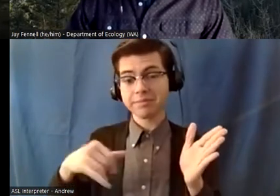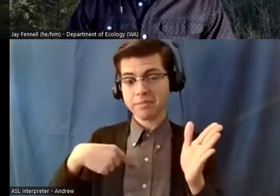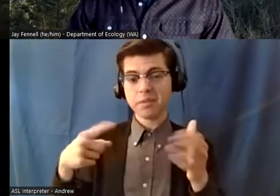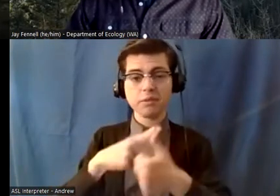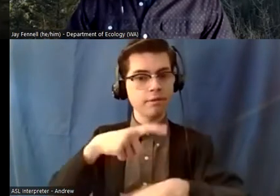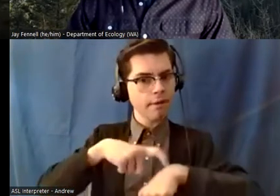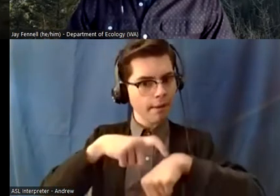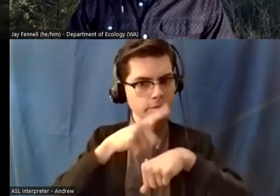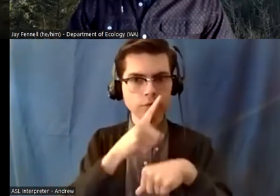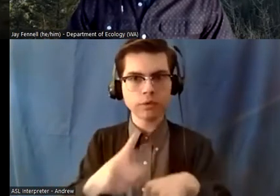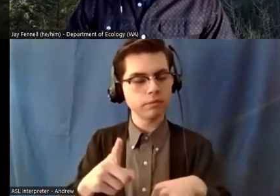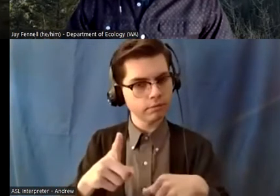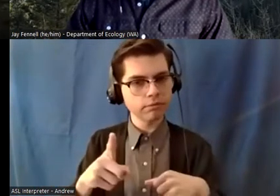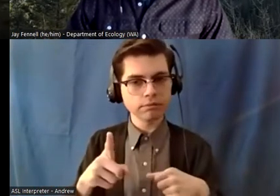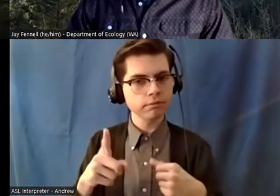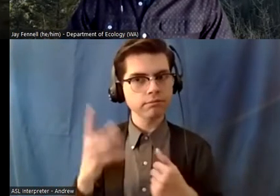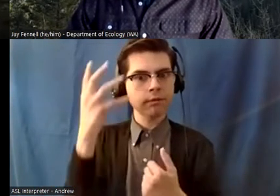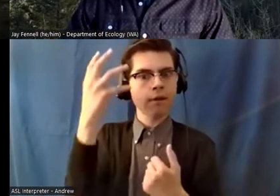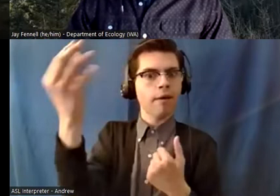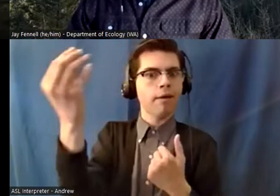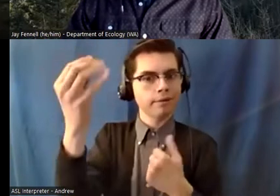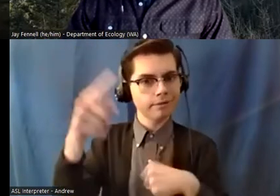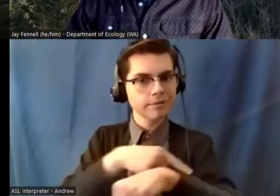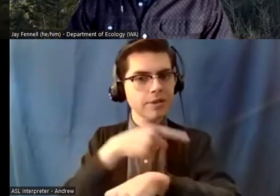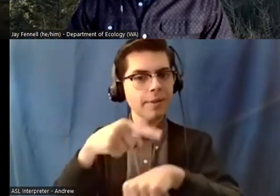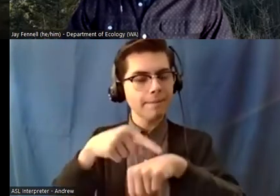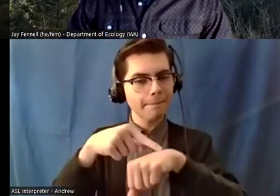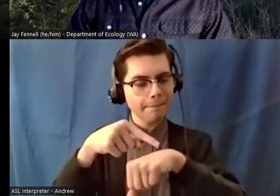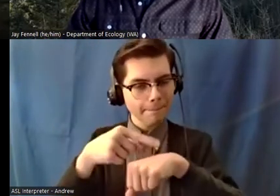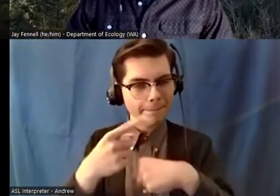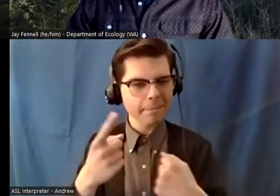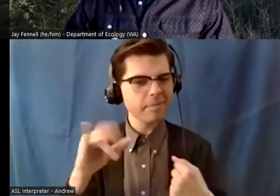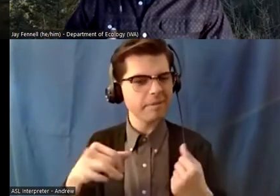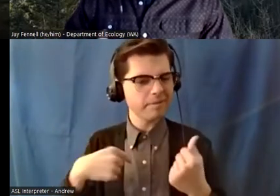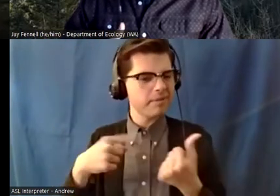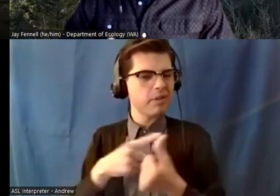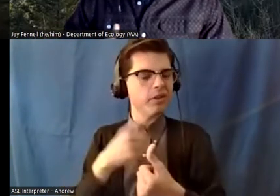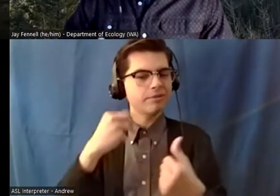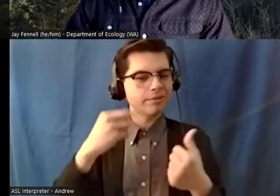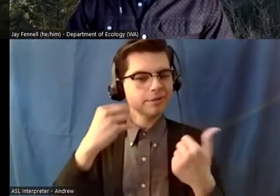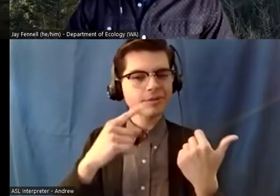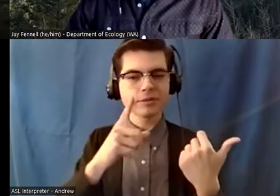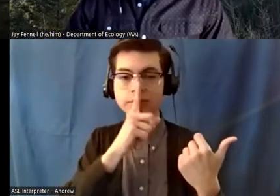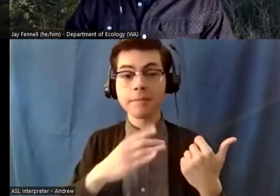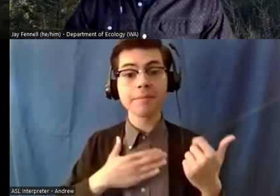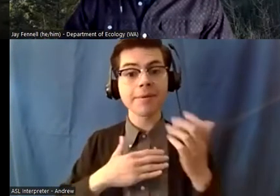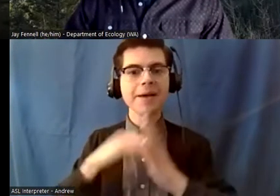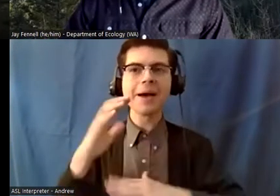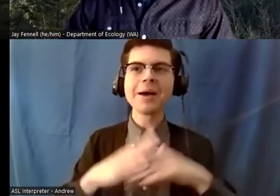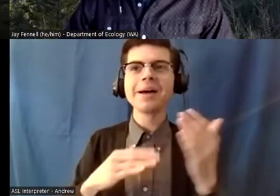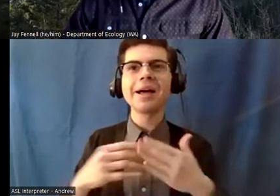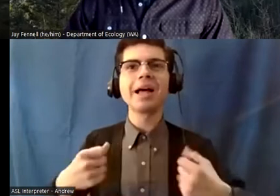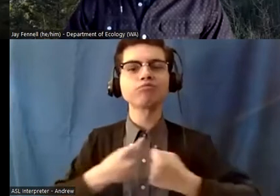much time outdoors uh for an extended period of time so there was a lot of kind of bound like a comfort level break boundary